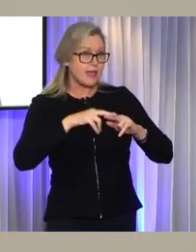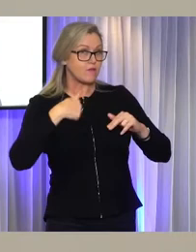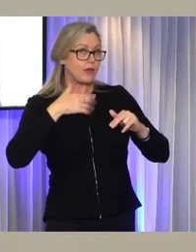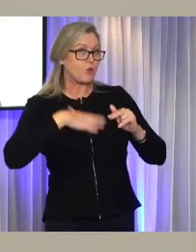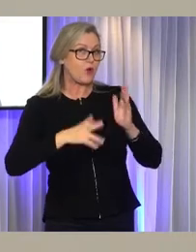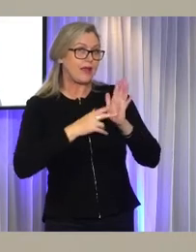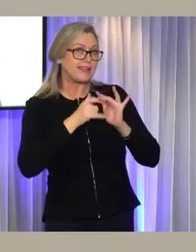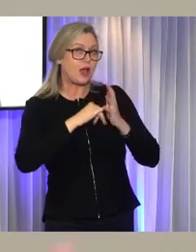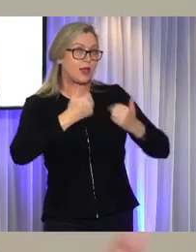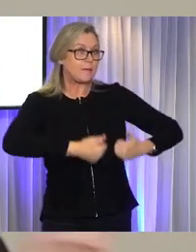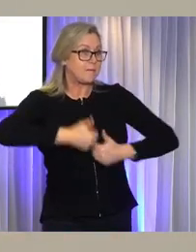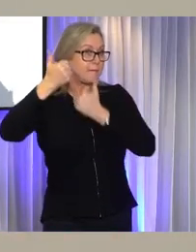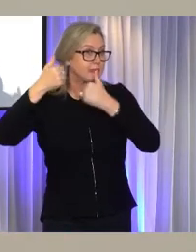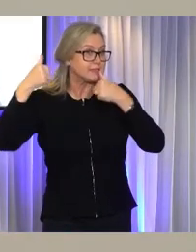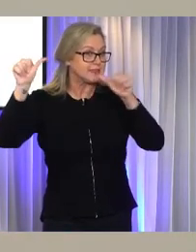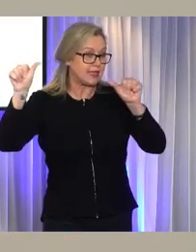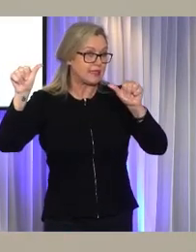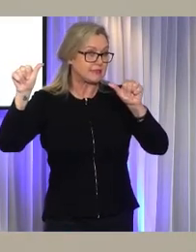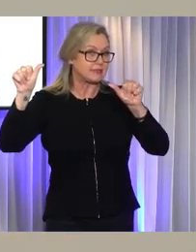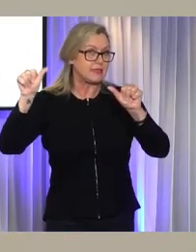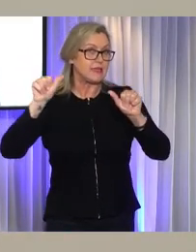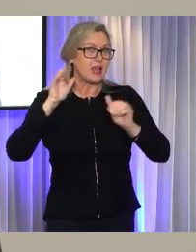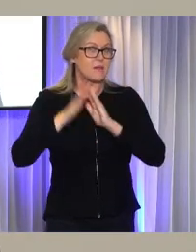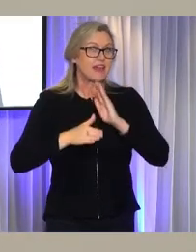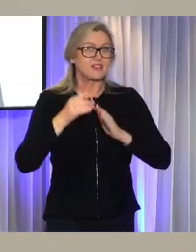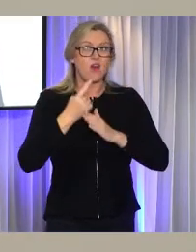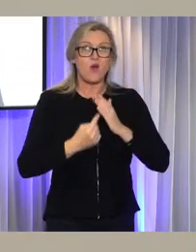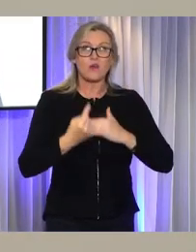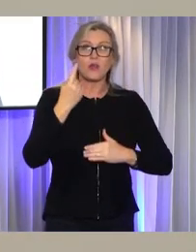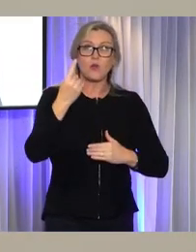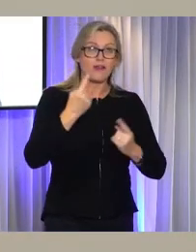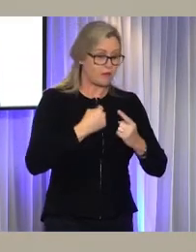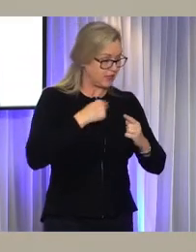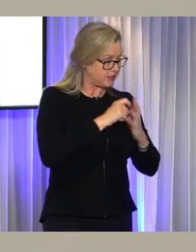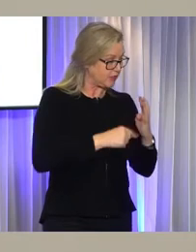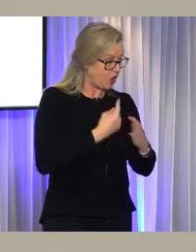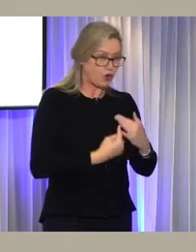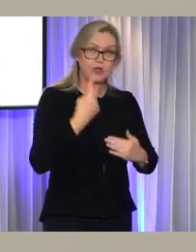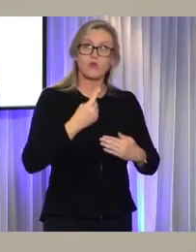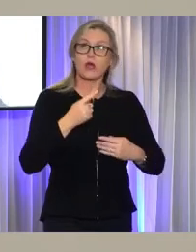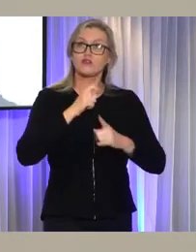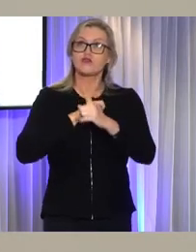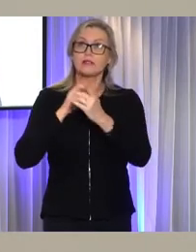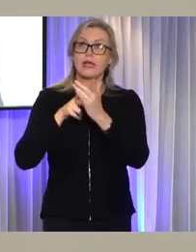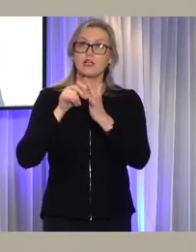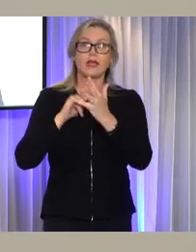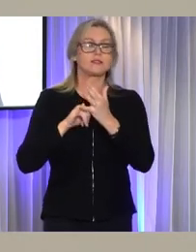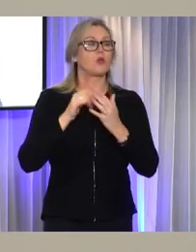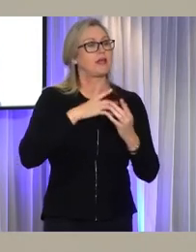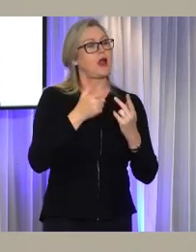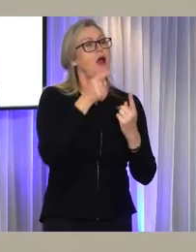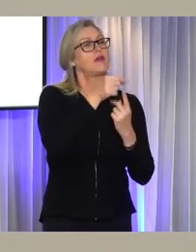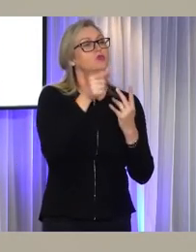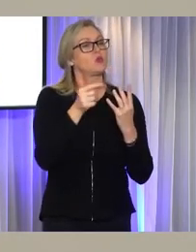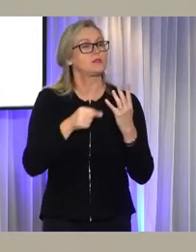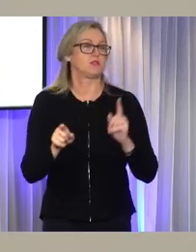want it to, then it just can't simply be the only lifeboat in the ocean for people living with a disability. We need to make sure there's other choices for people